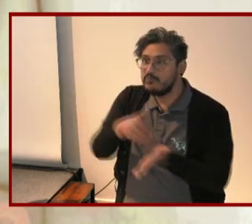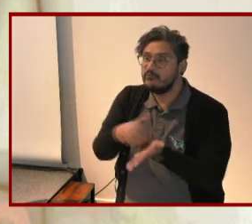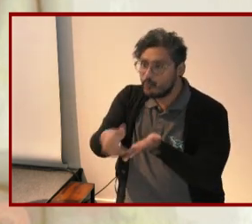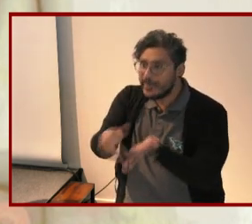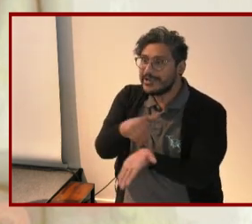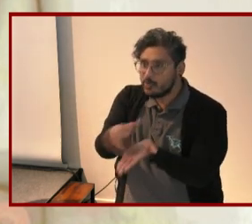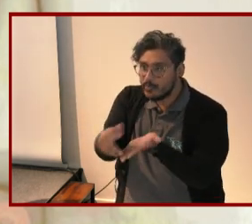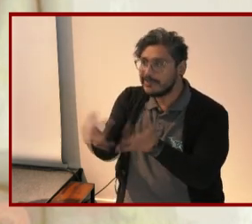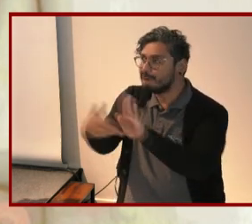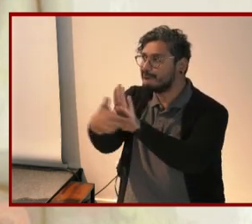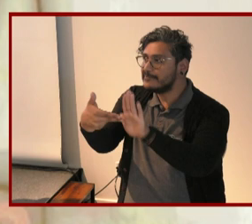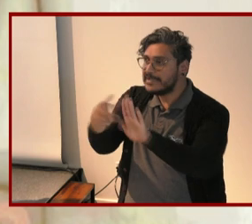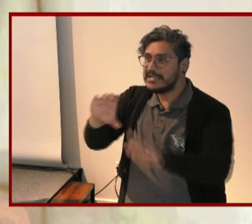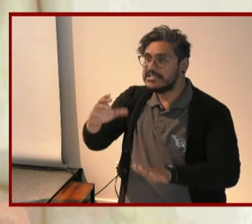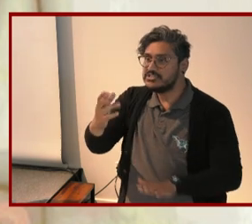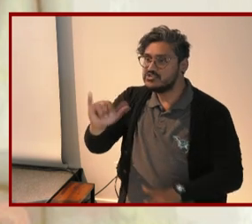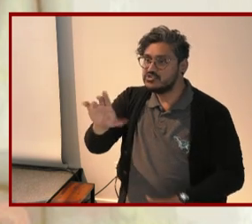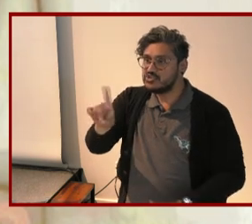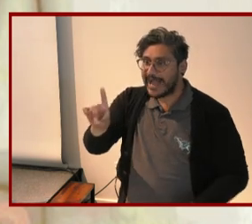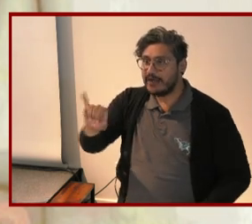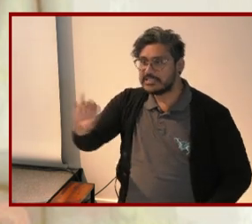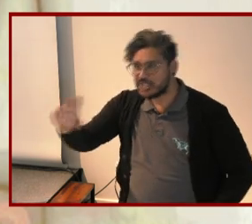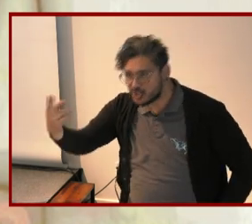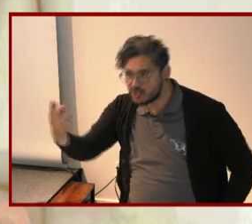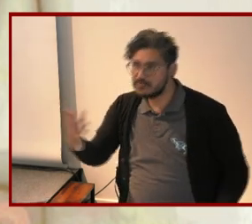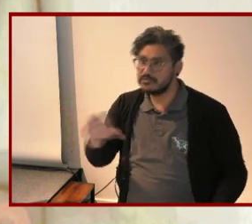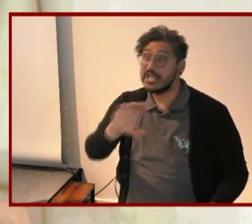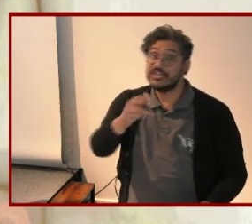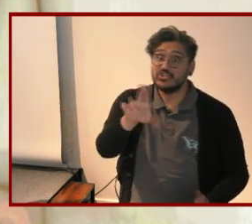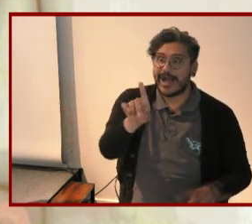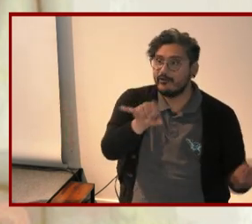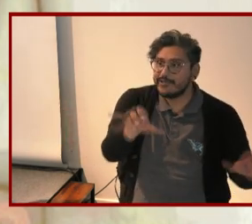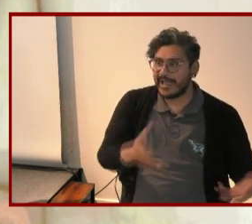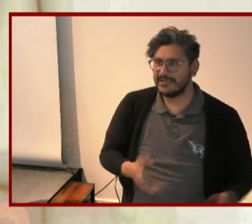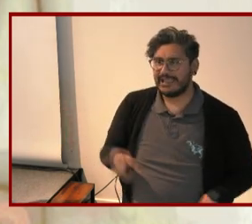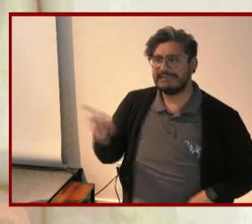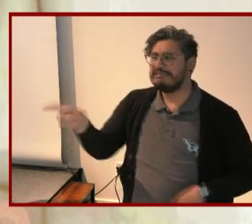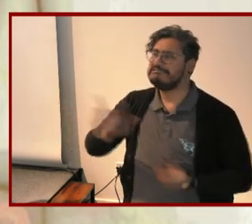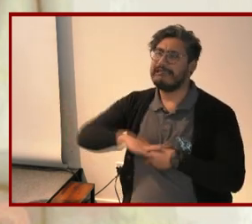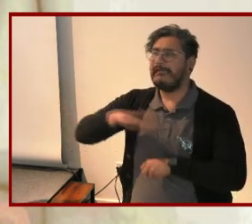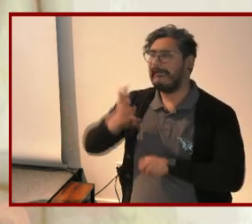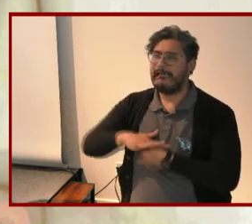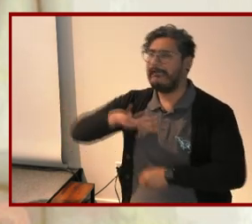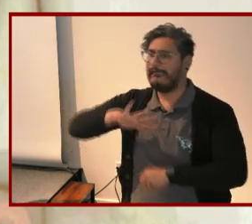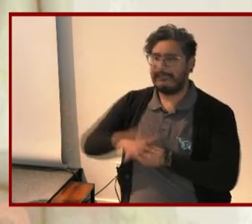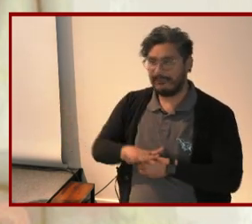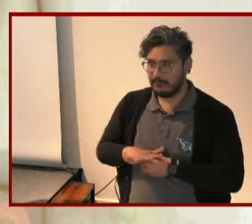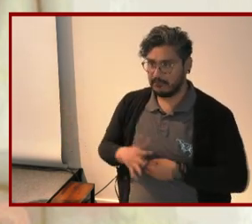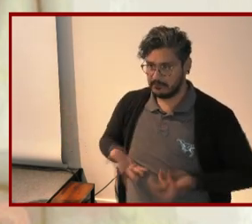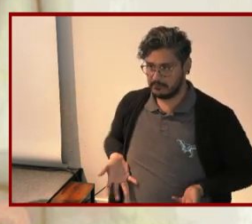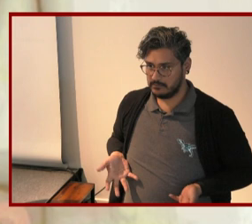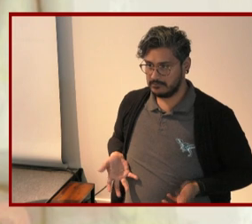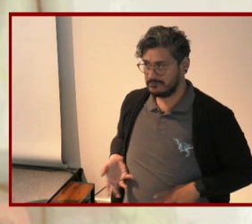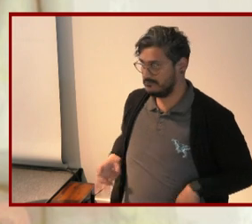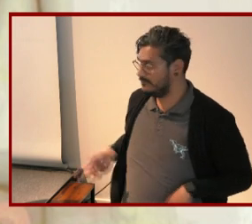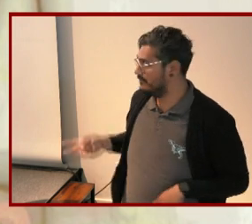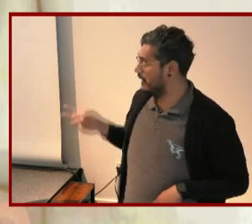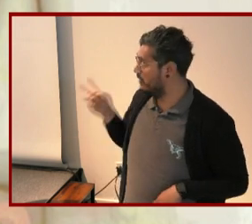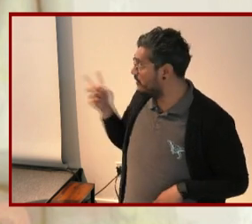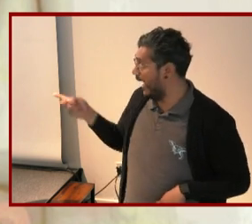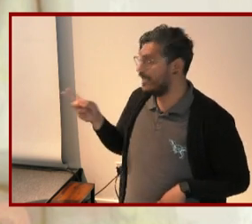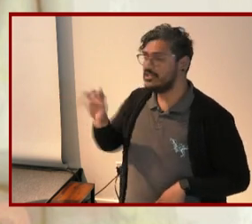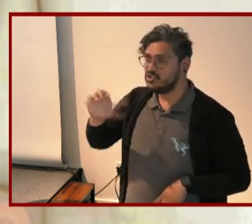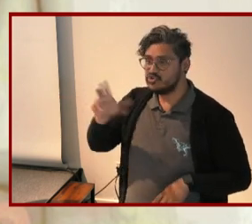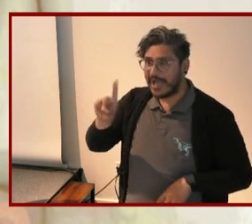childish and childlike and accused of throwing tantrums during his presidency here childishness is a quality